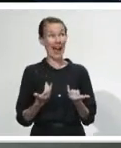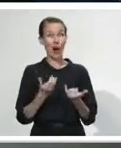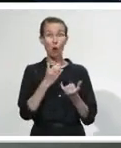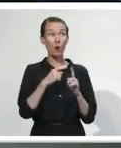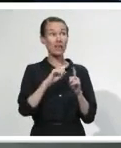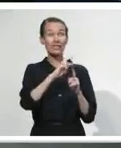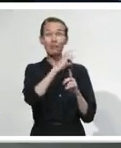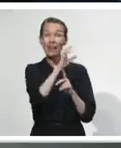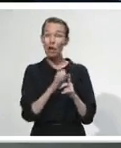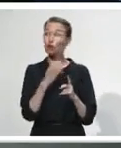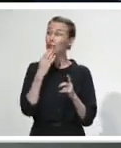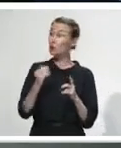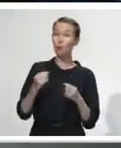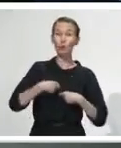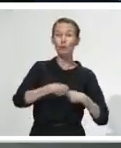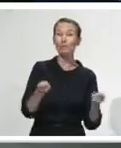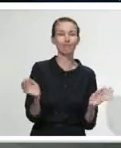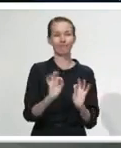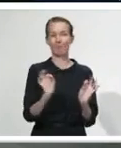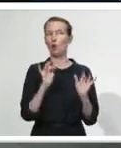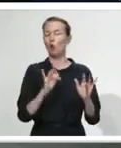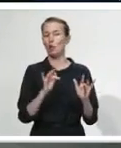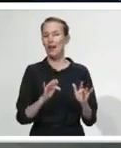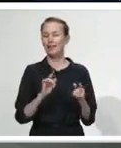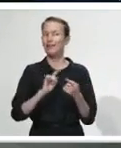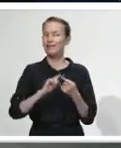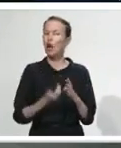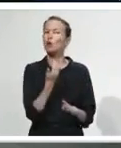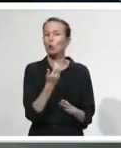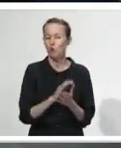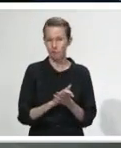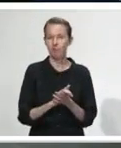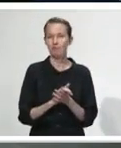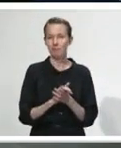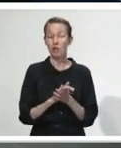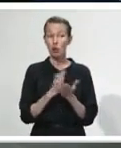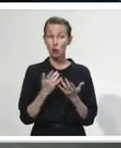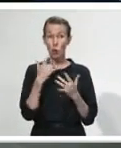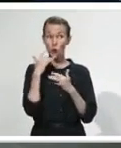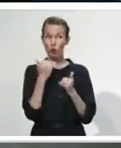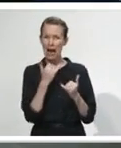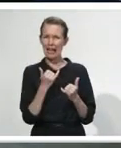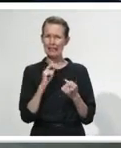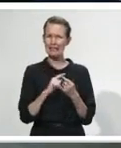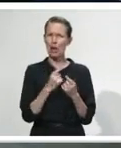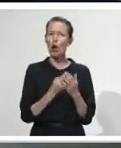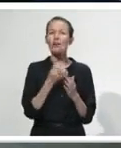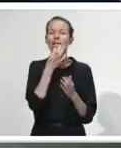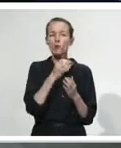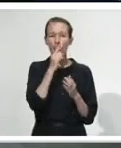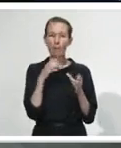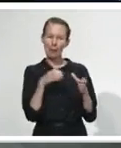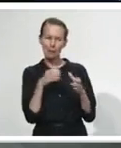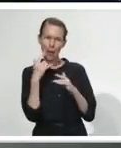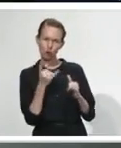it's very early in these trials, which also had relatively small numbers of participants, several hundred in each arm. So watching very